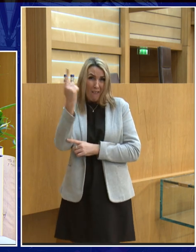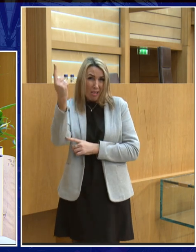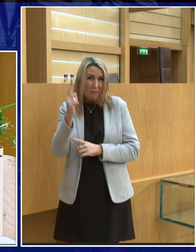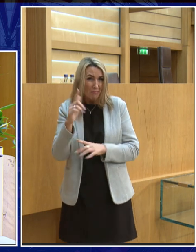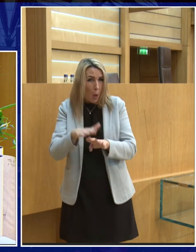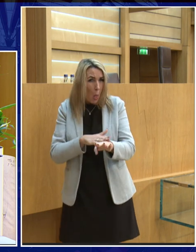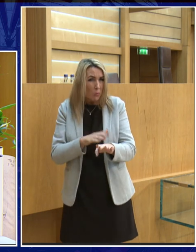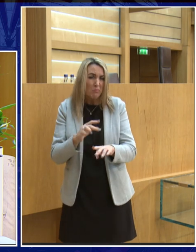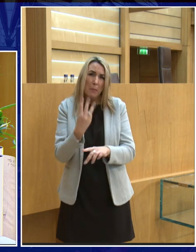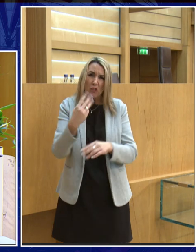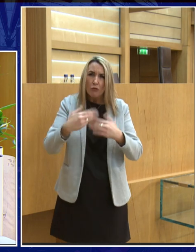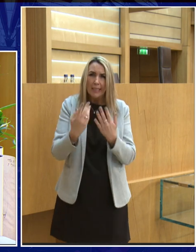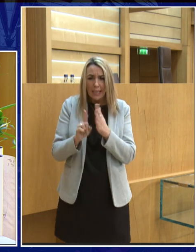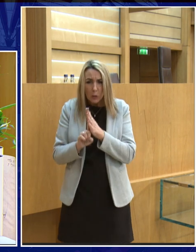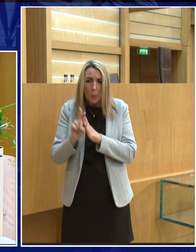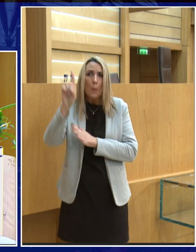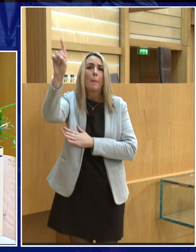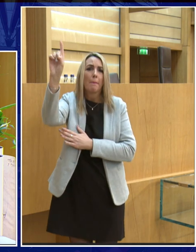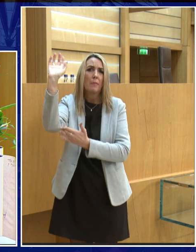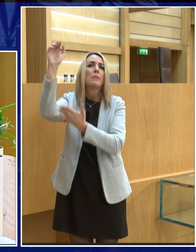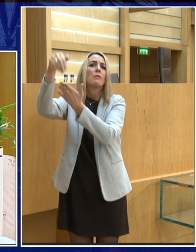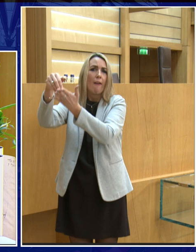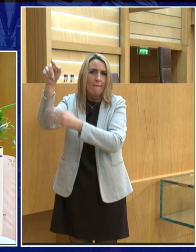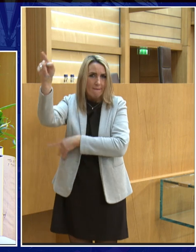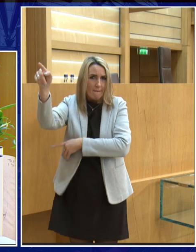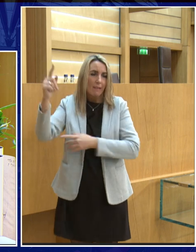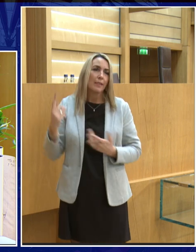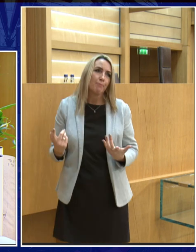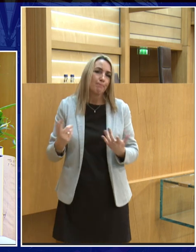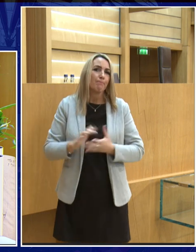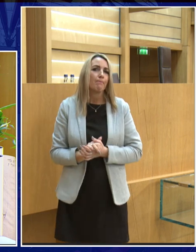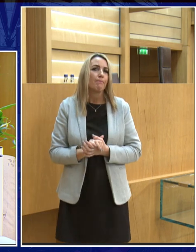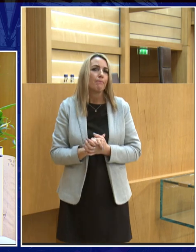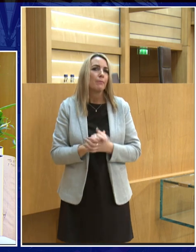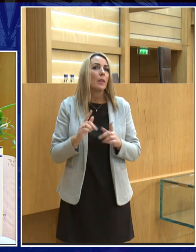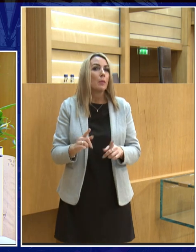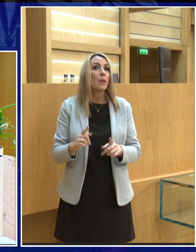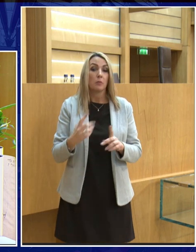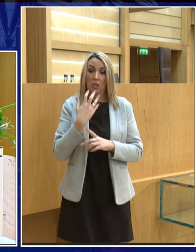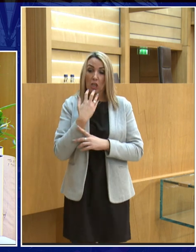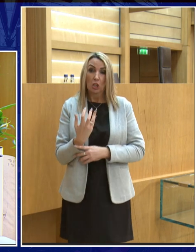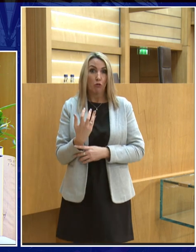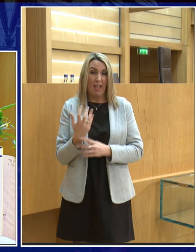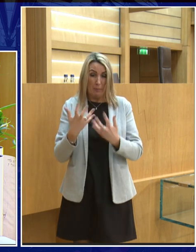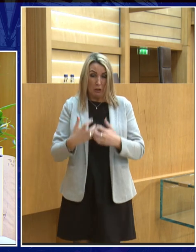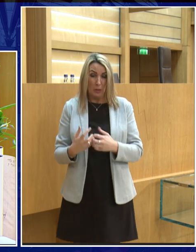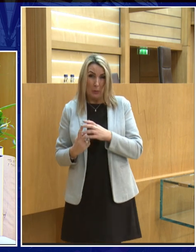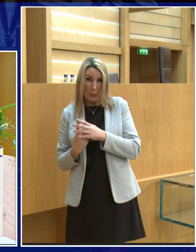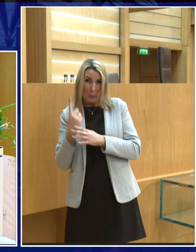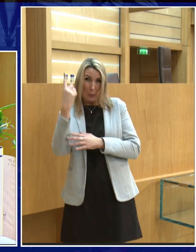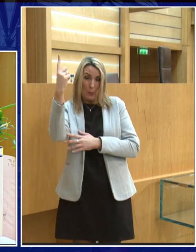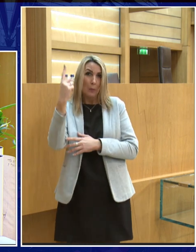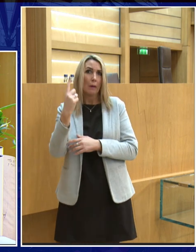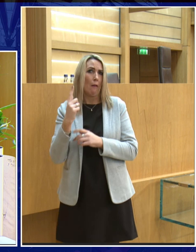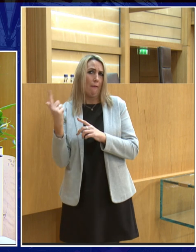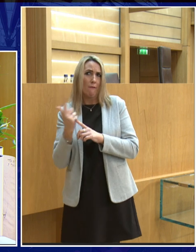about three days to get there so although the Israeli probe took a lot longer because it took